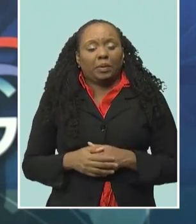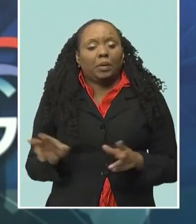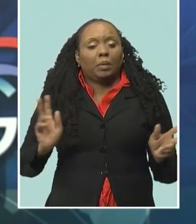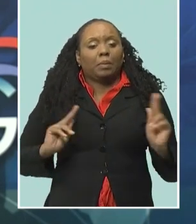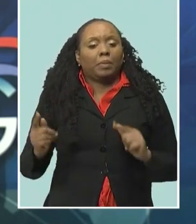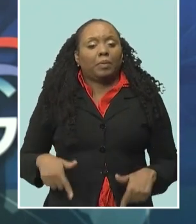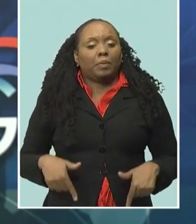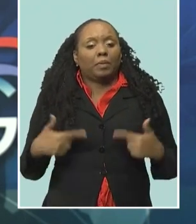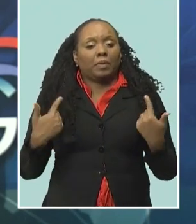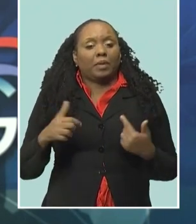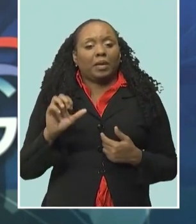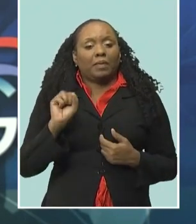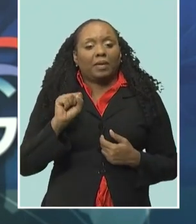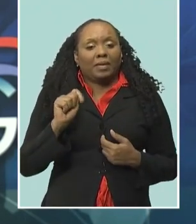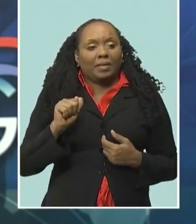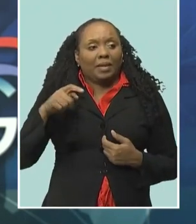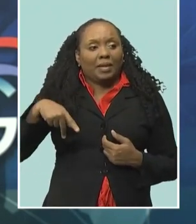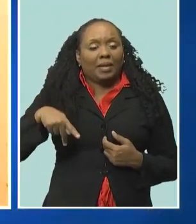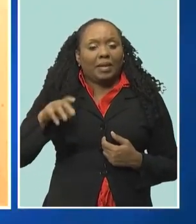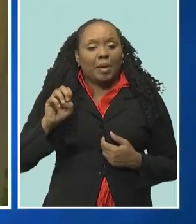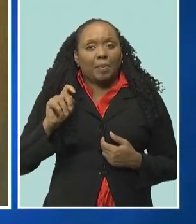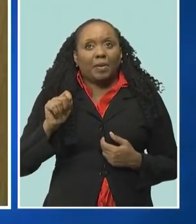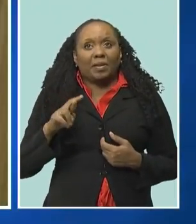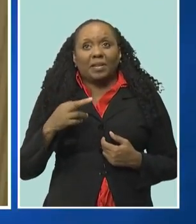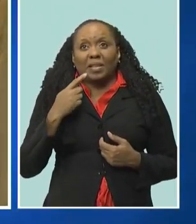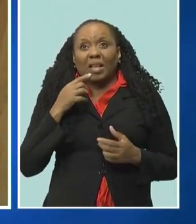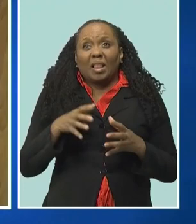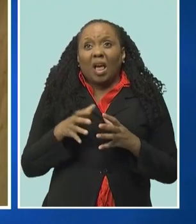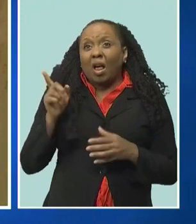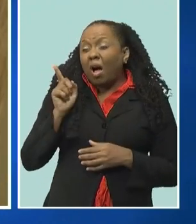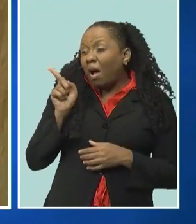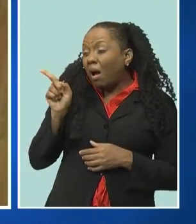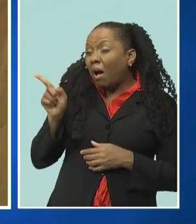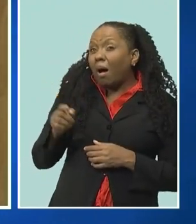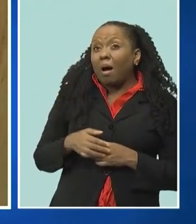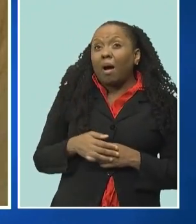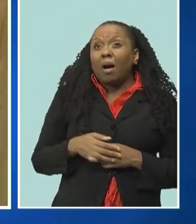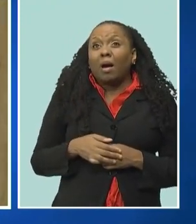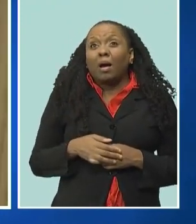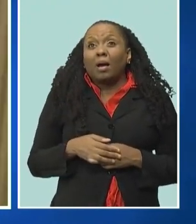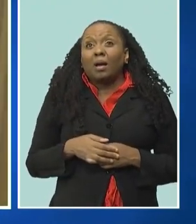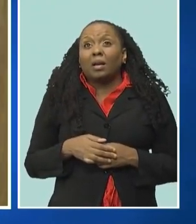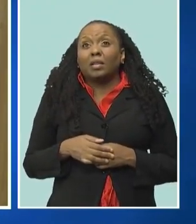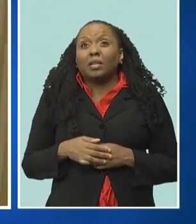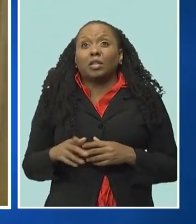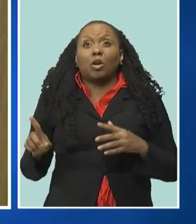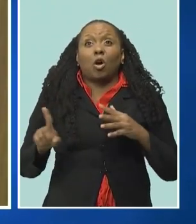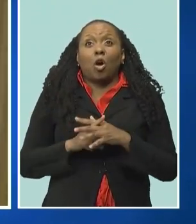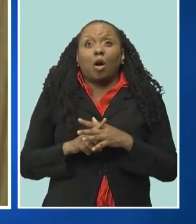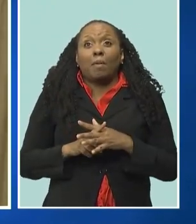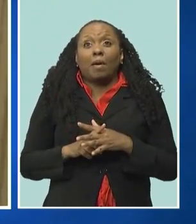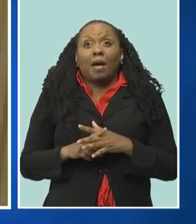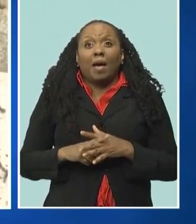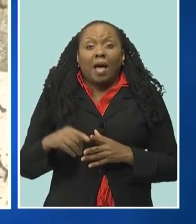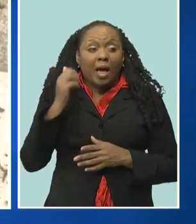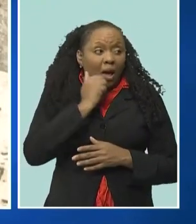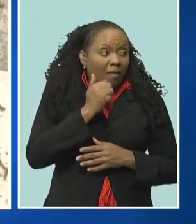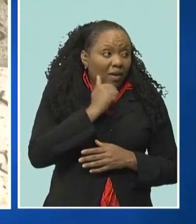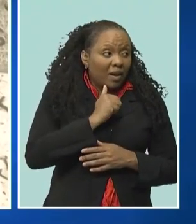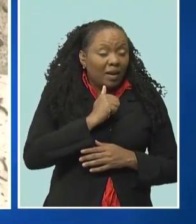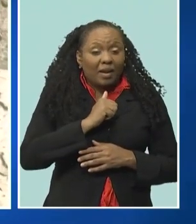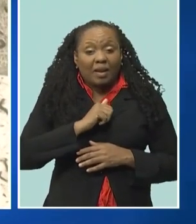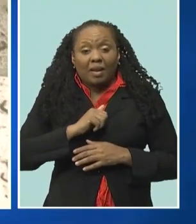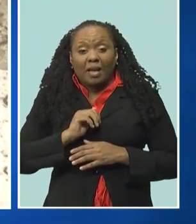in St. Peter's residents have been disturbed by thousands of non-human visitors which are literally turning up at their doorsteps day and night.